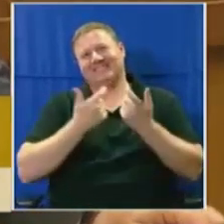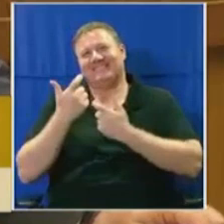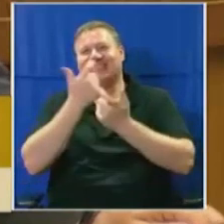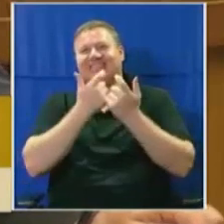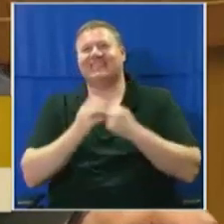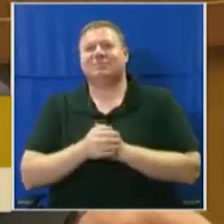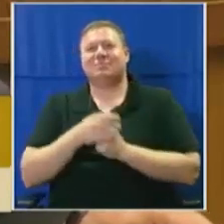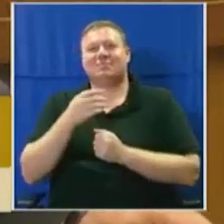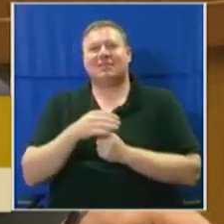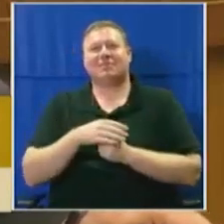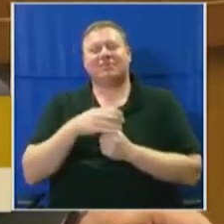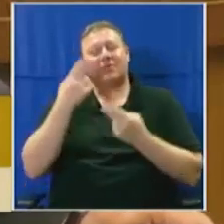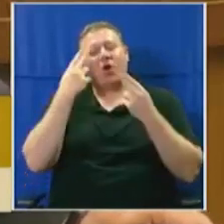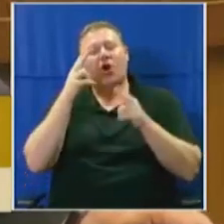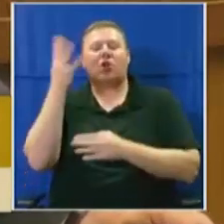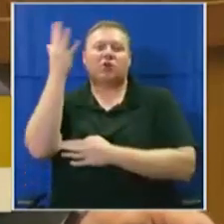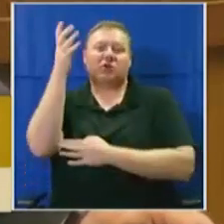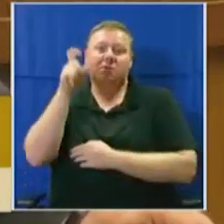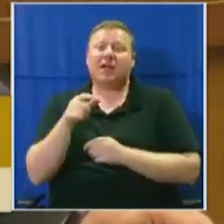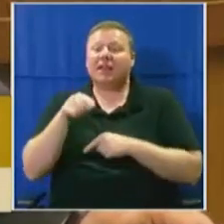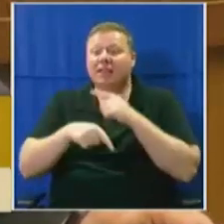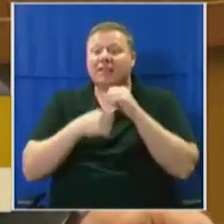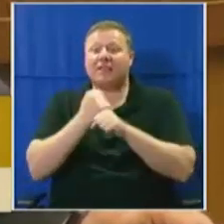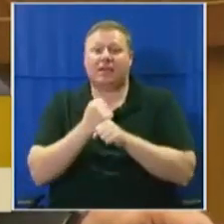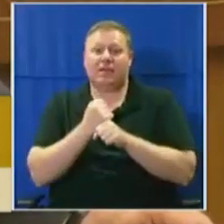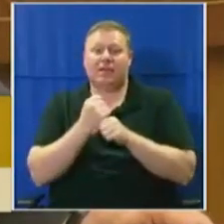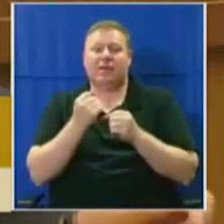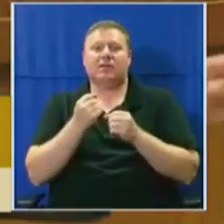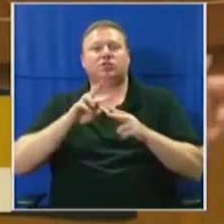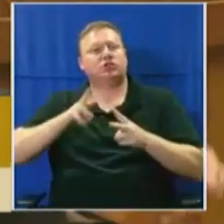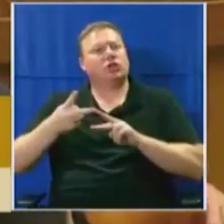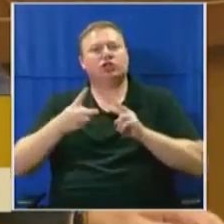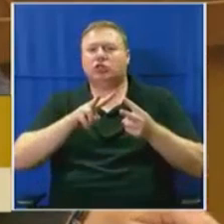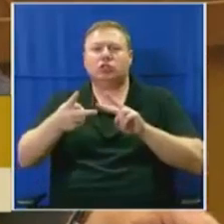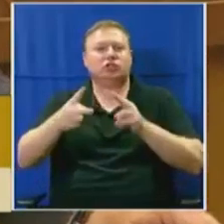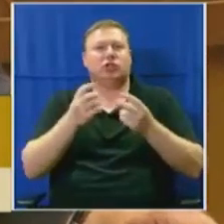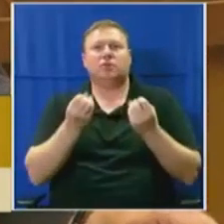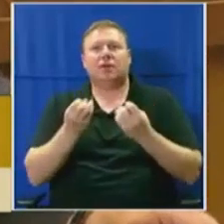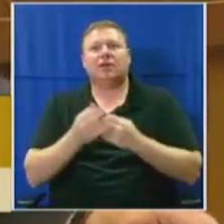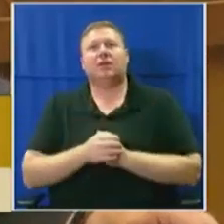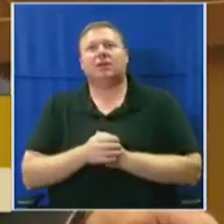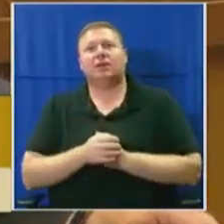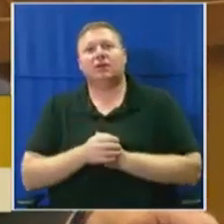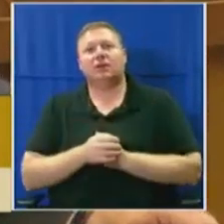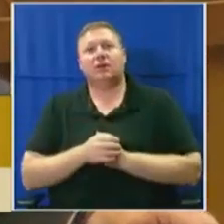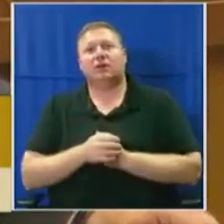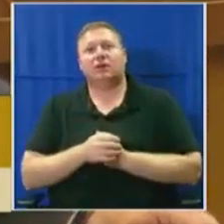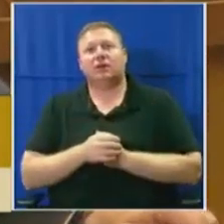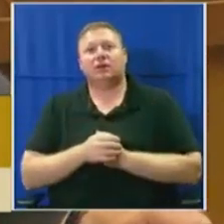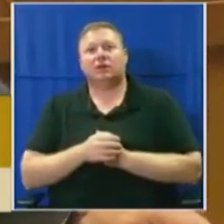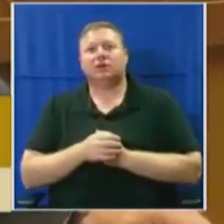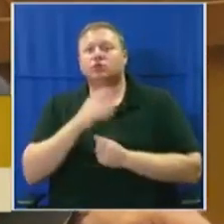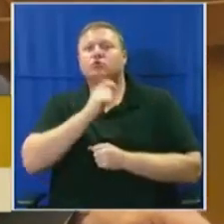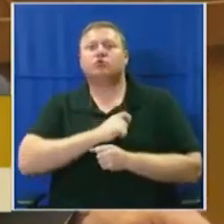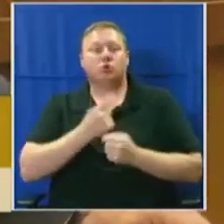Honorable Speaker, in this year, we've seen many changes, and the Honorable Mazzoni is correct. The only constant is change.